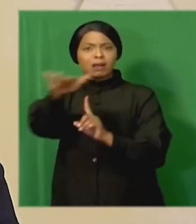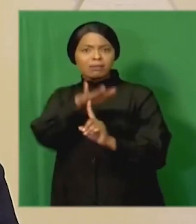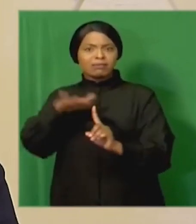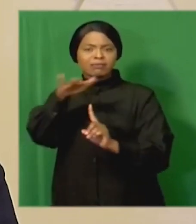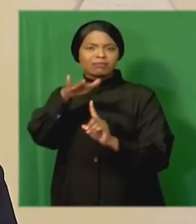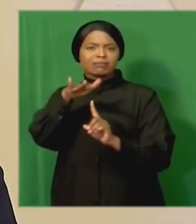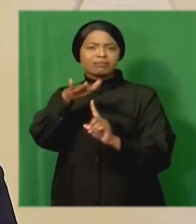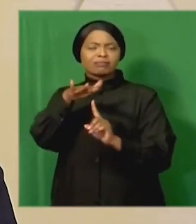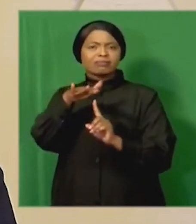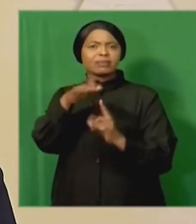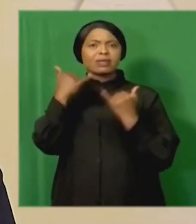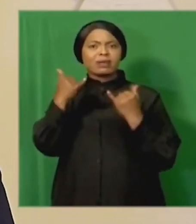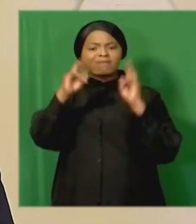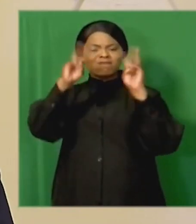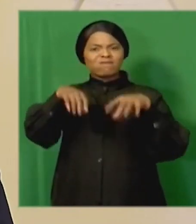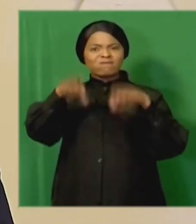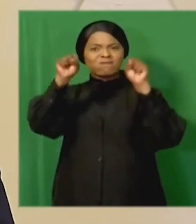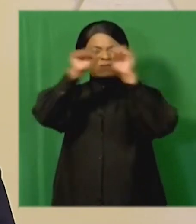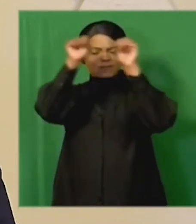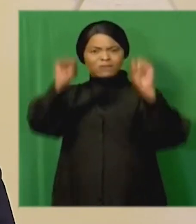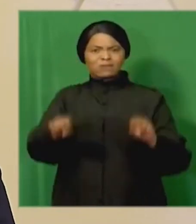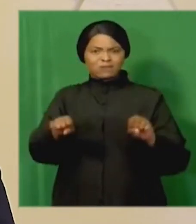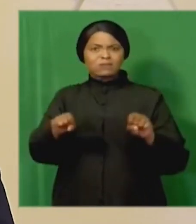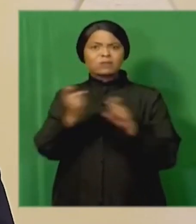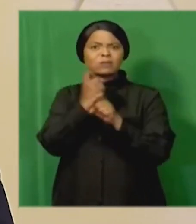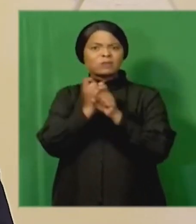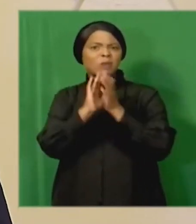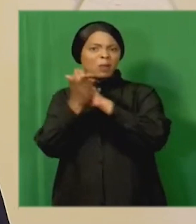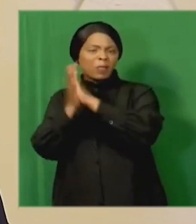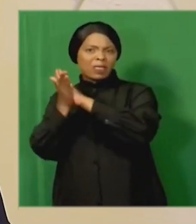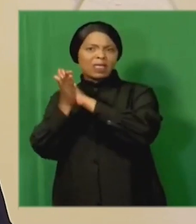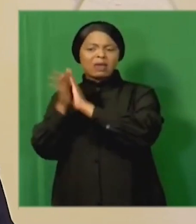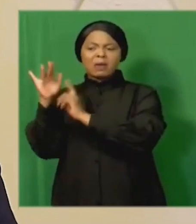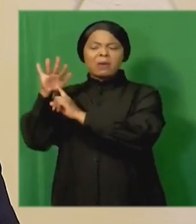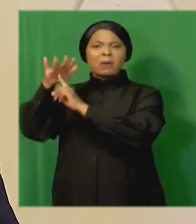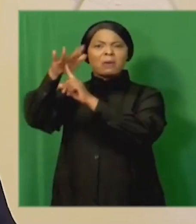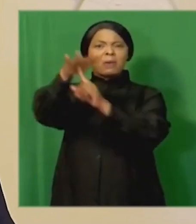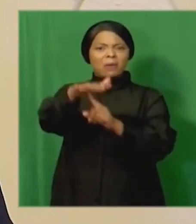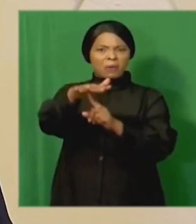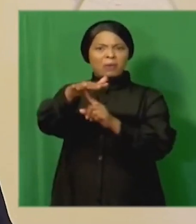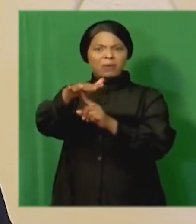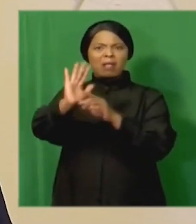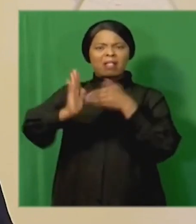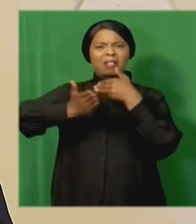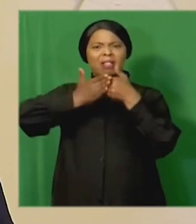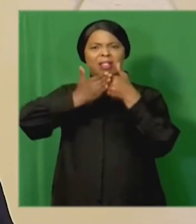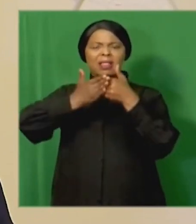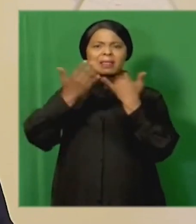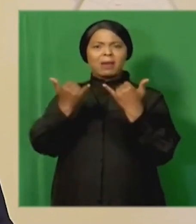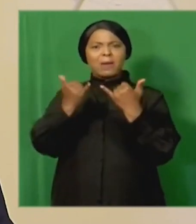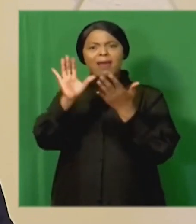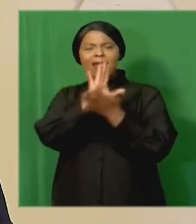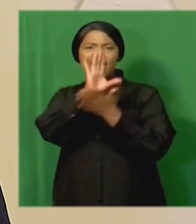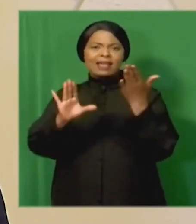when our power stations fail, when our national airline closes routes and cancels flights,